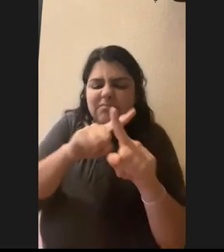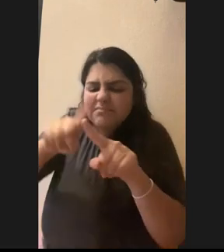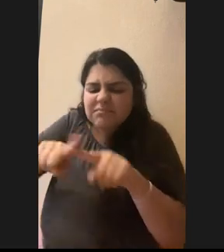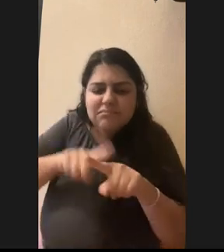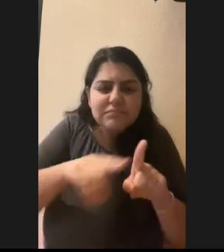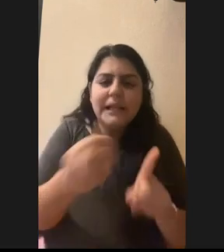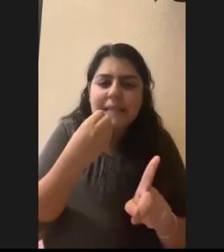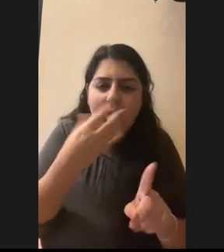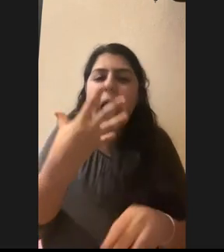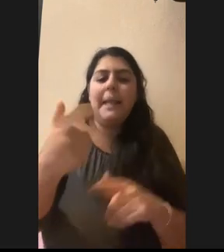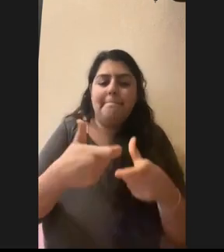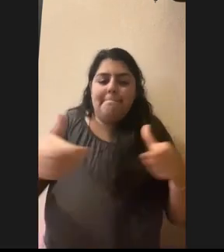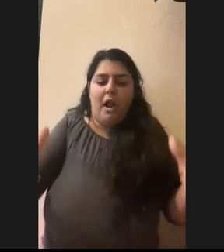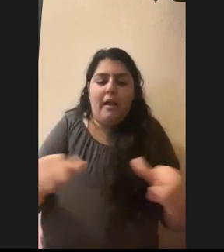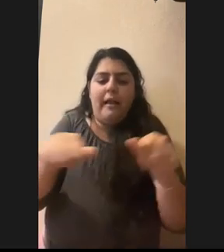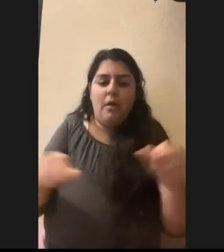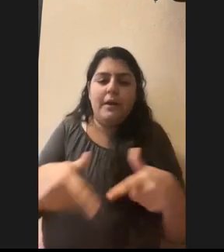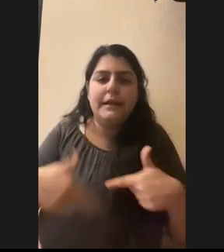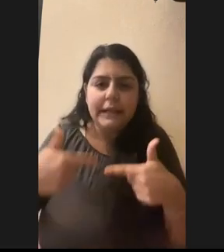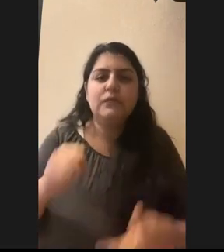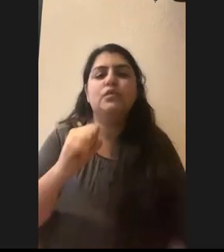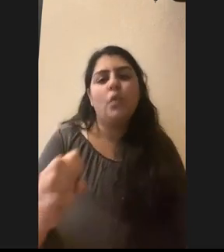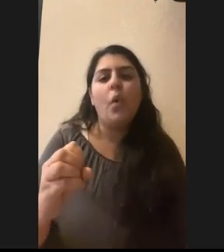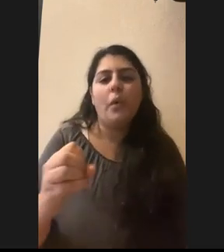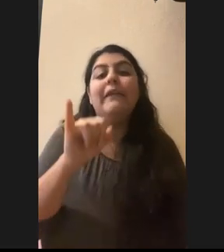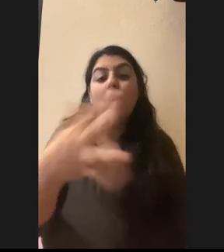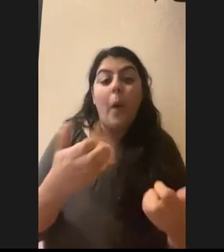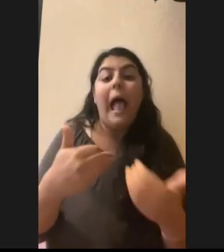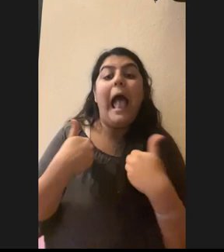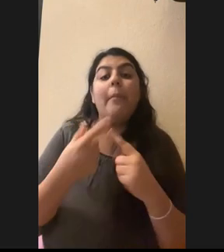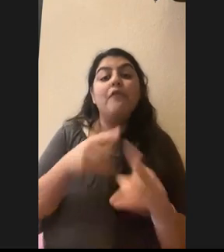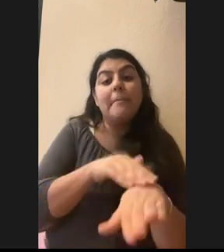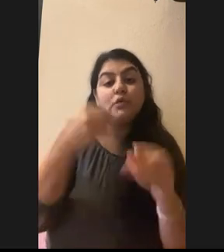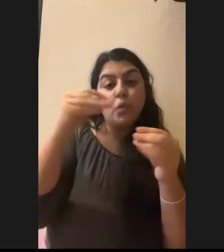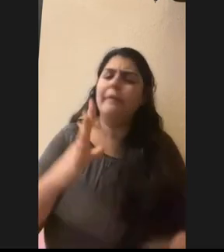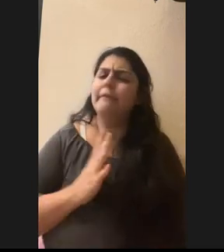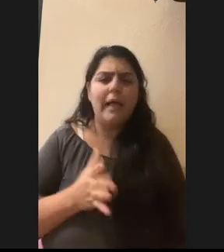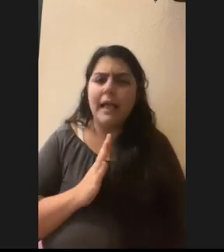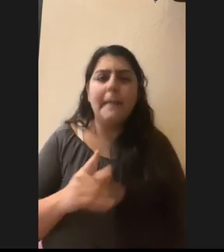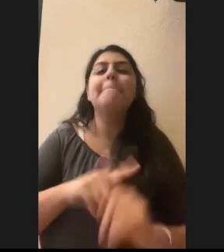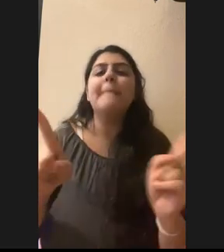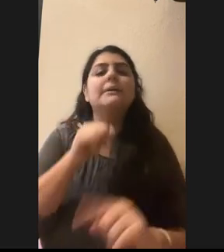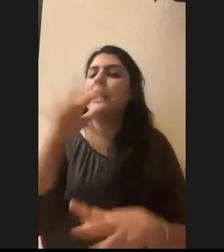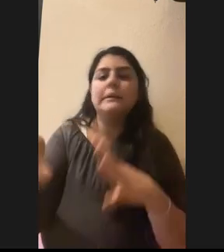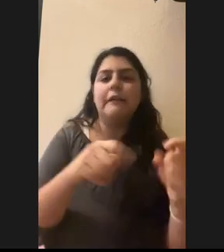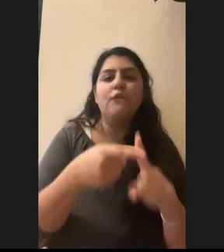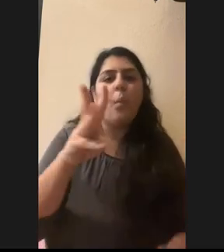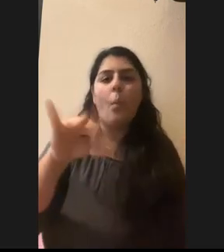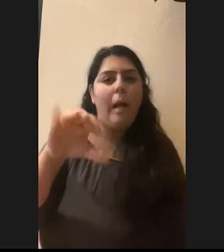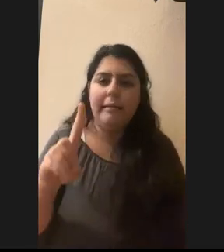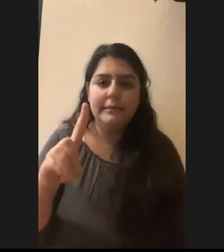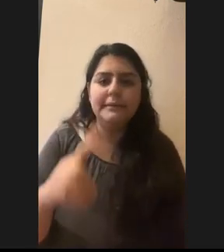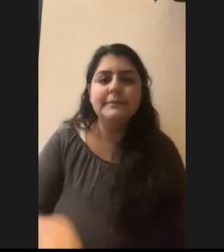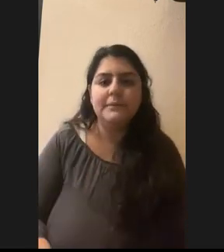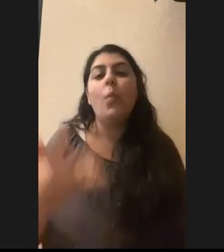habitat. So, um, if you want an animal from a pet store, that's great, but don't take them from the wild. Um, we want